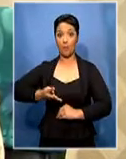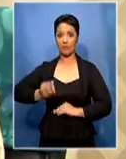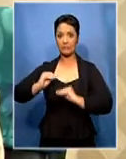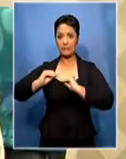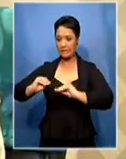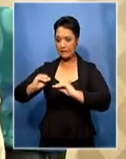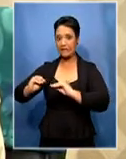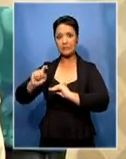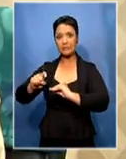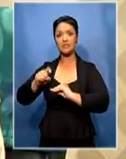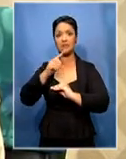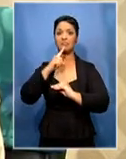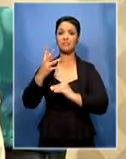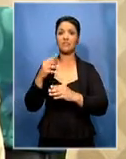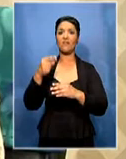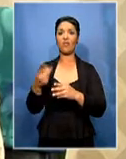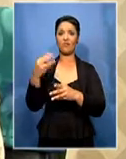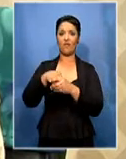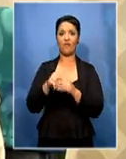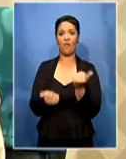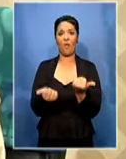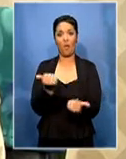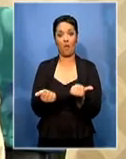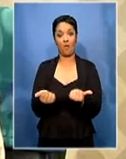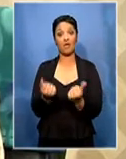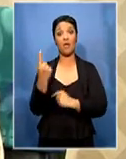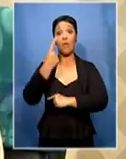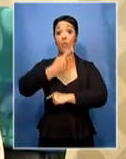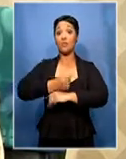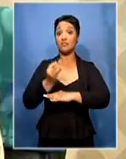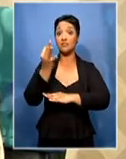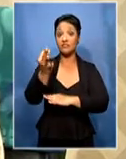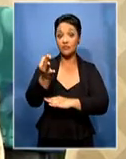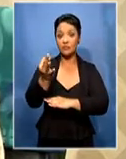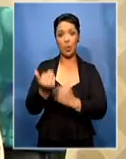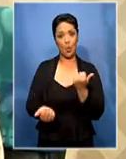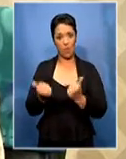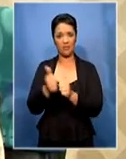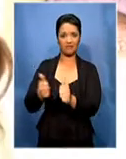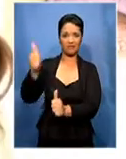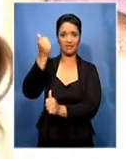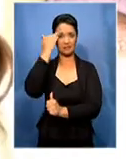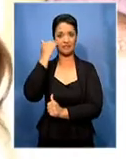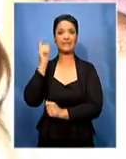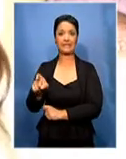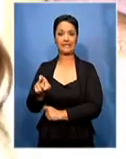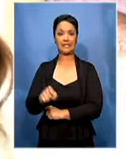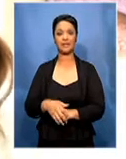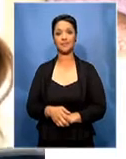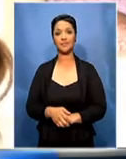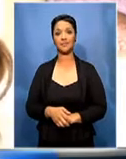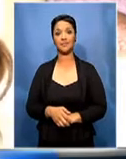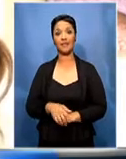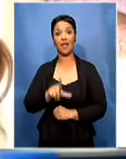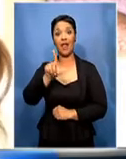to go into that space so that one day we can have a woman chief justice. The legacy